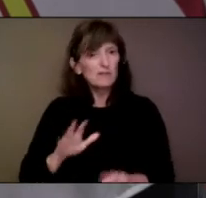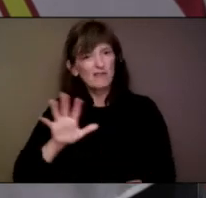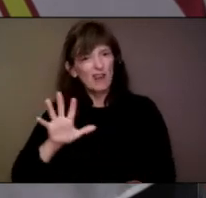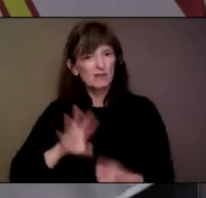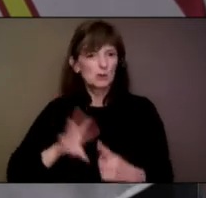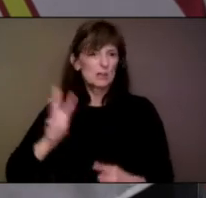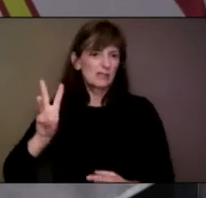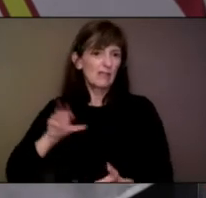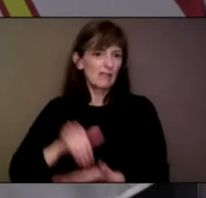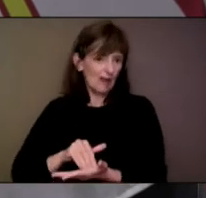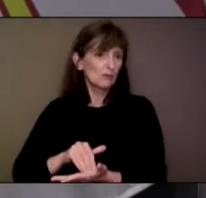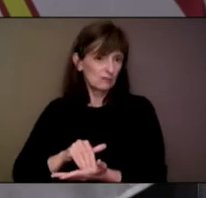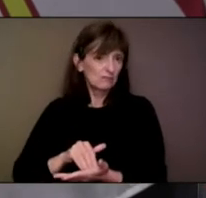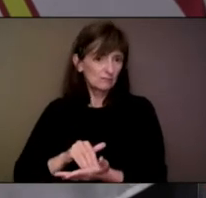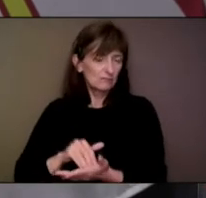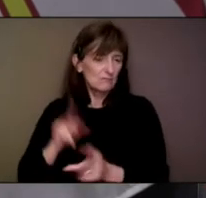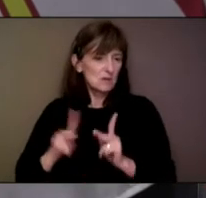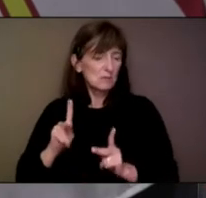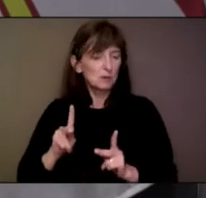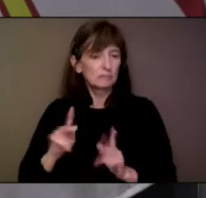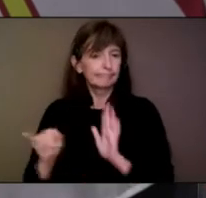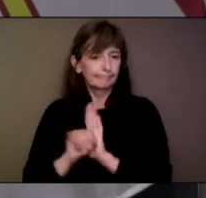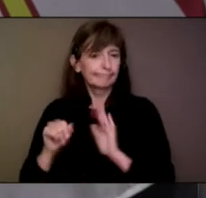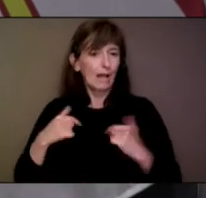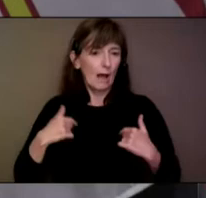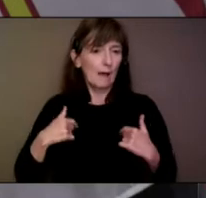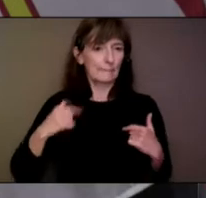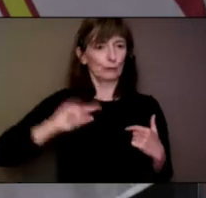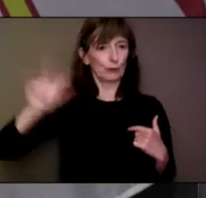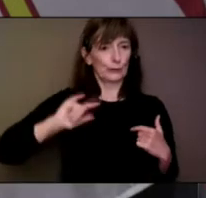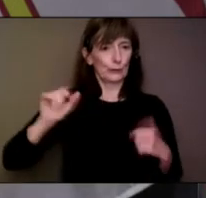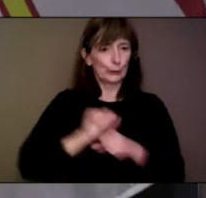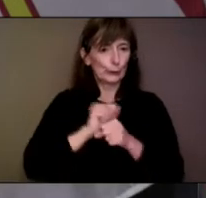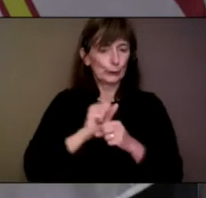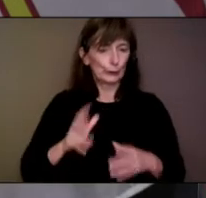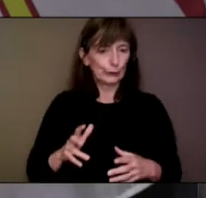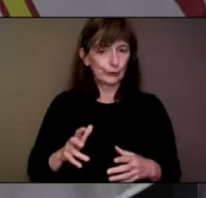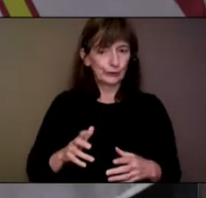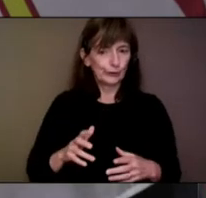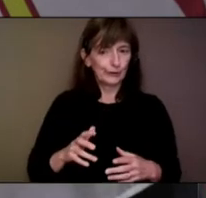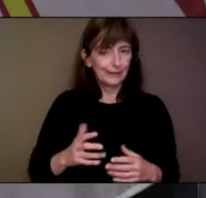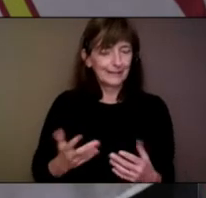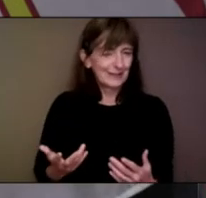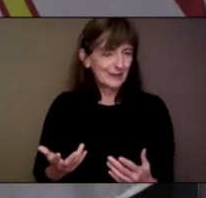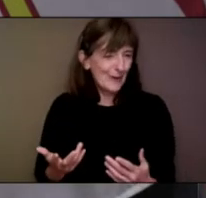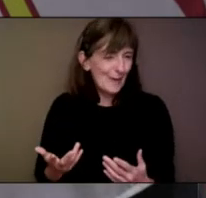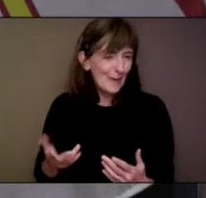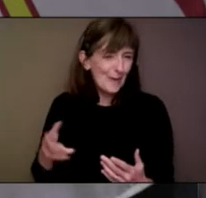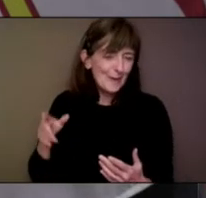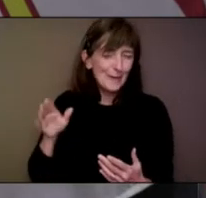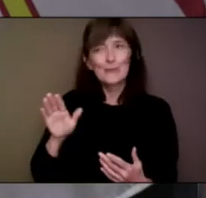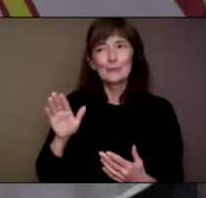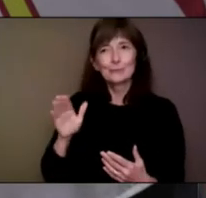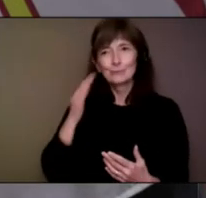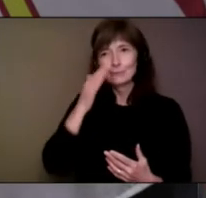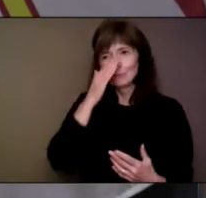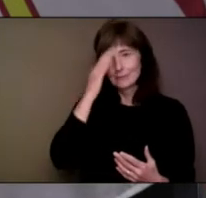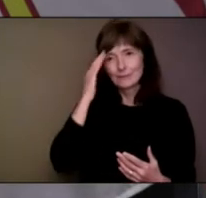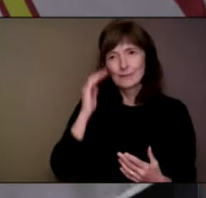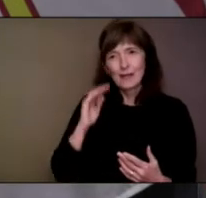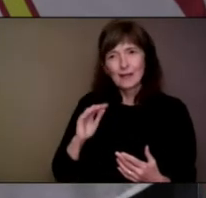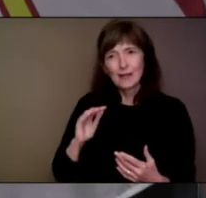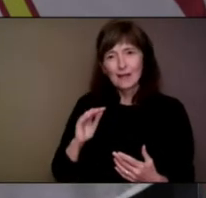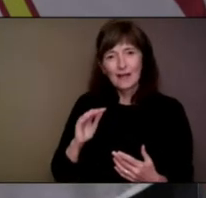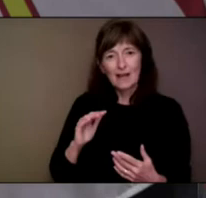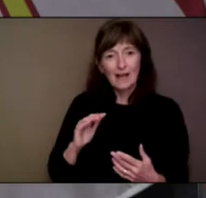pandemic. And so we know that certainly within, throughout the